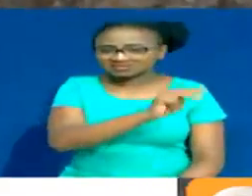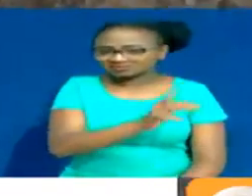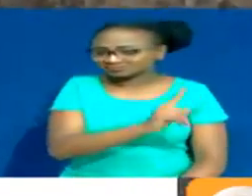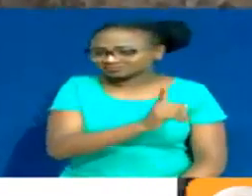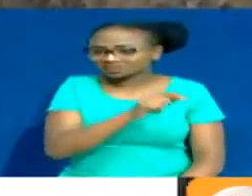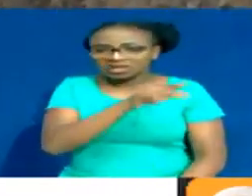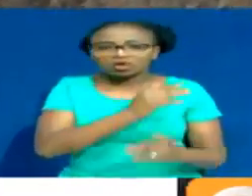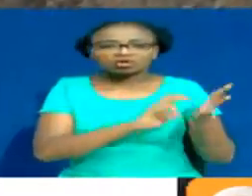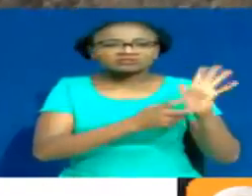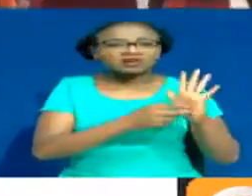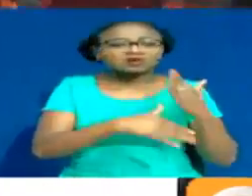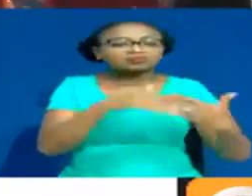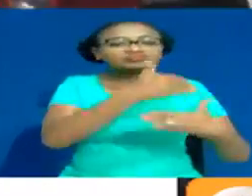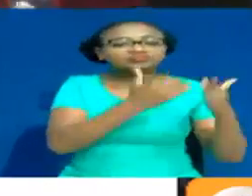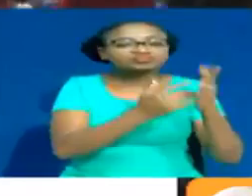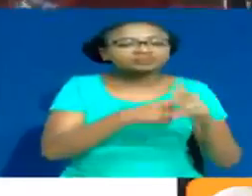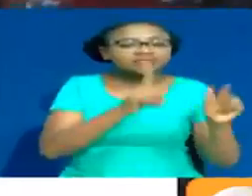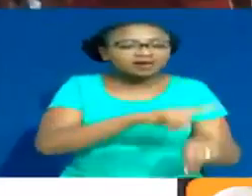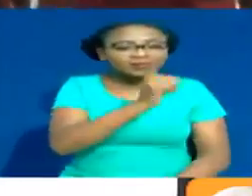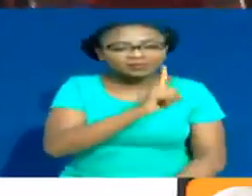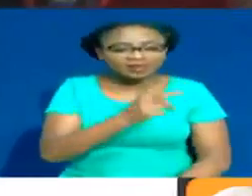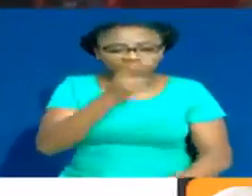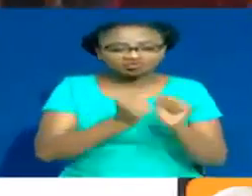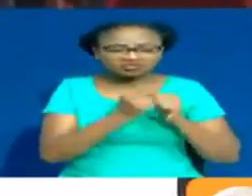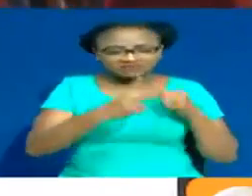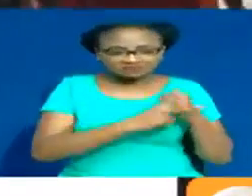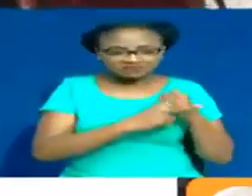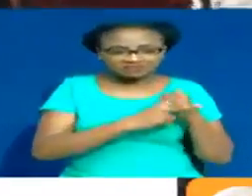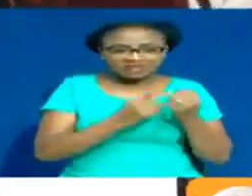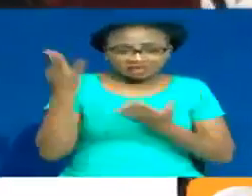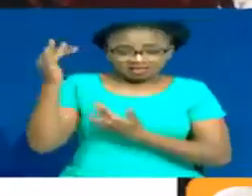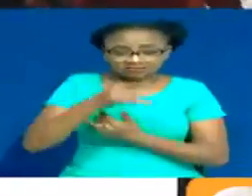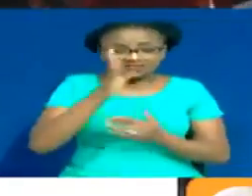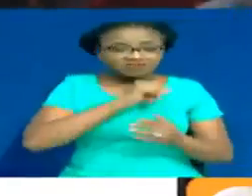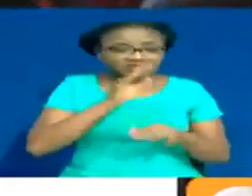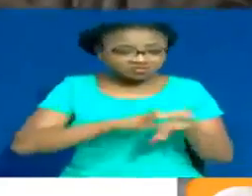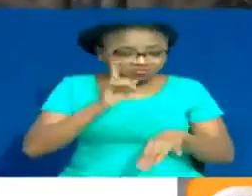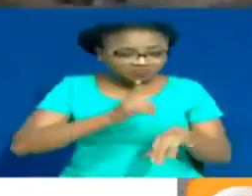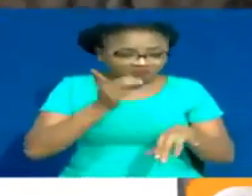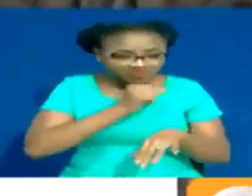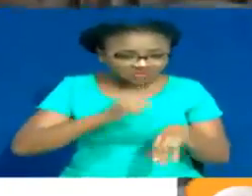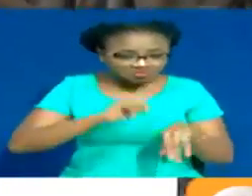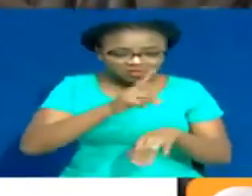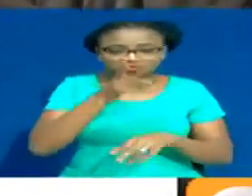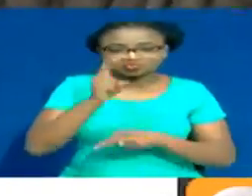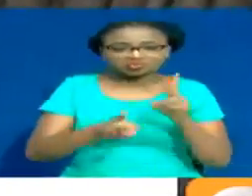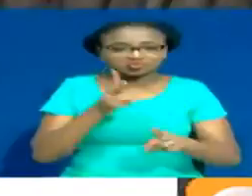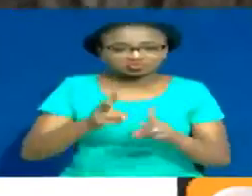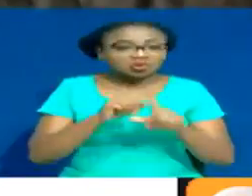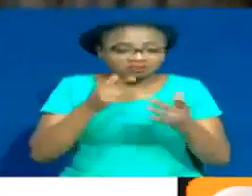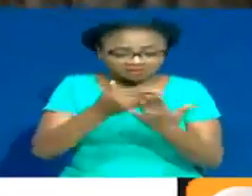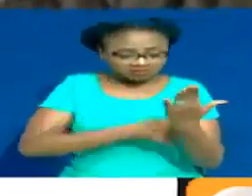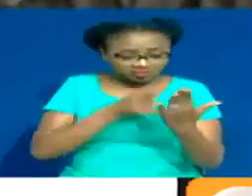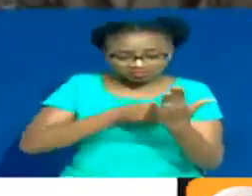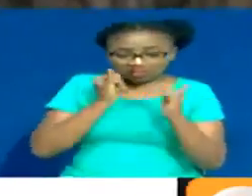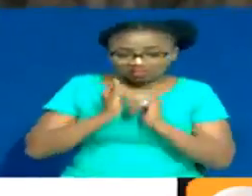construction began in 2017 and was projected to be completed in September 2022. The latest